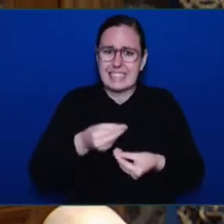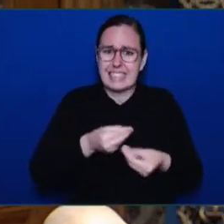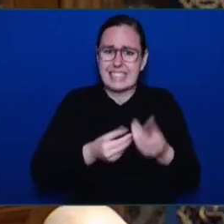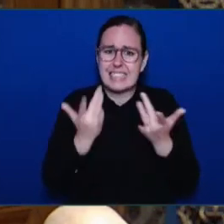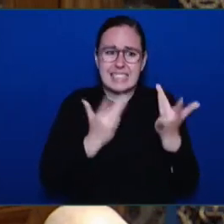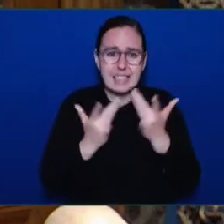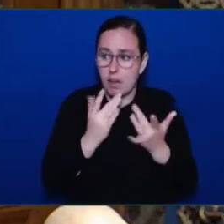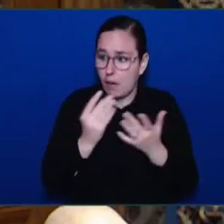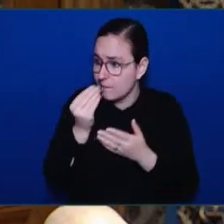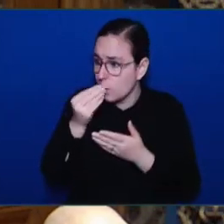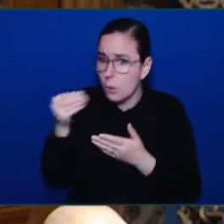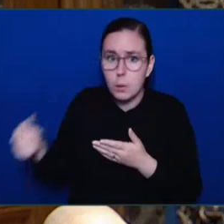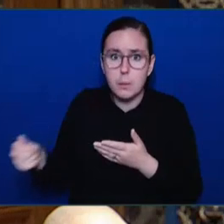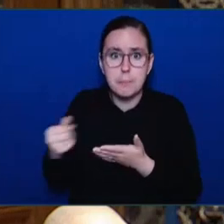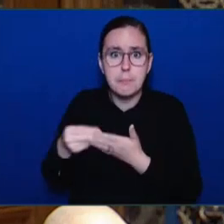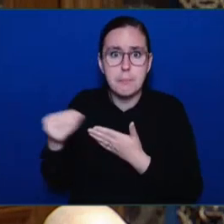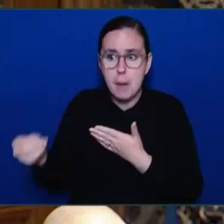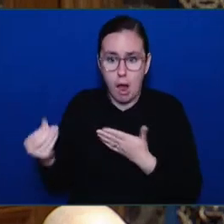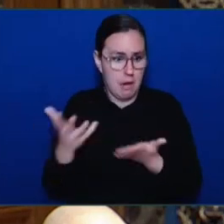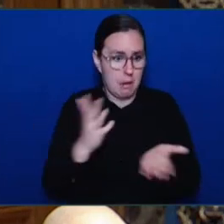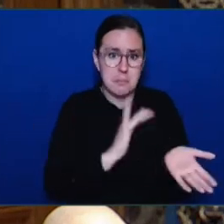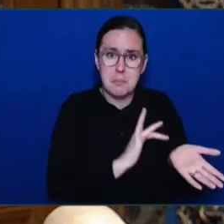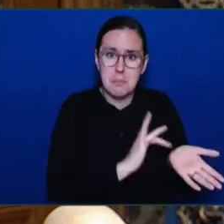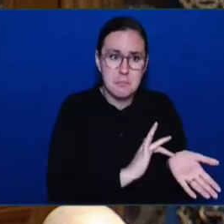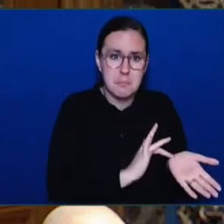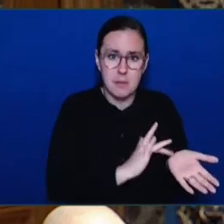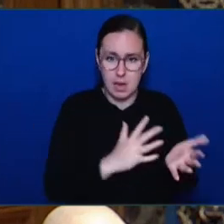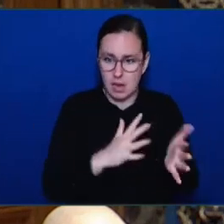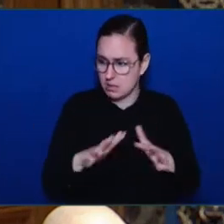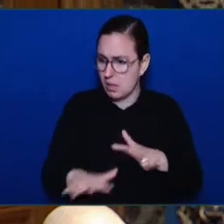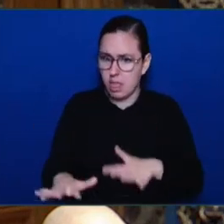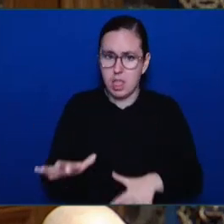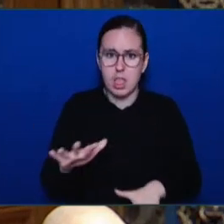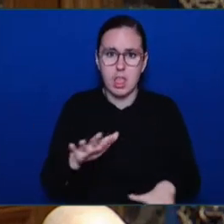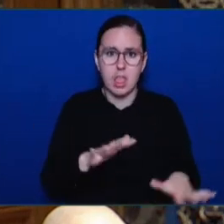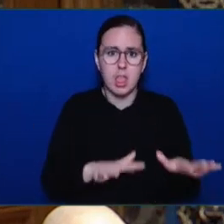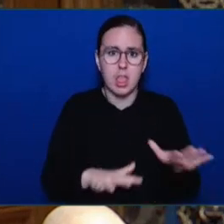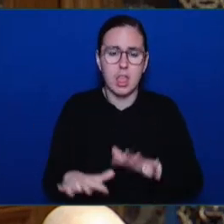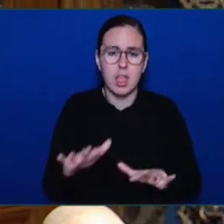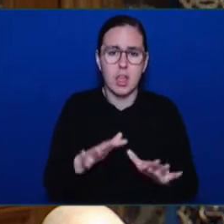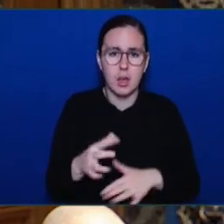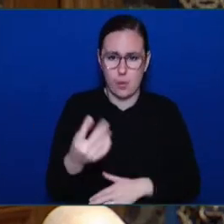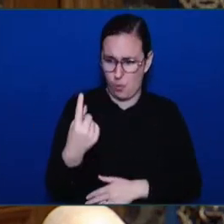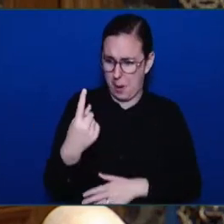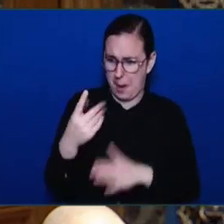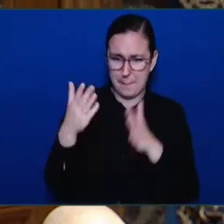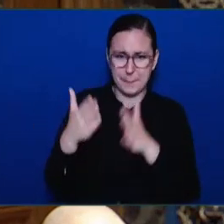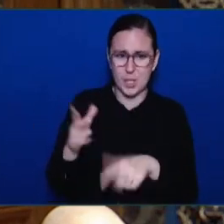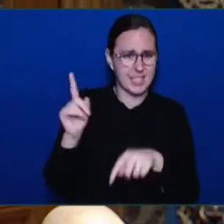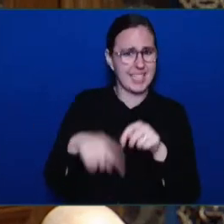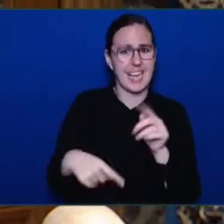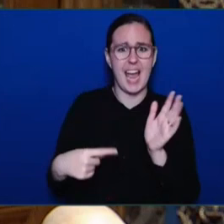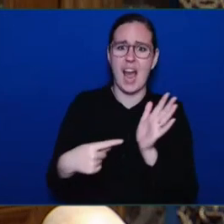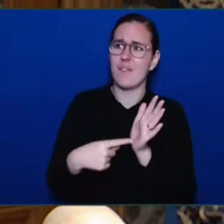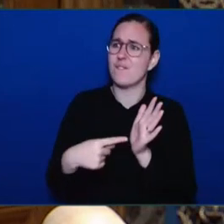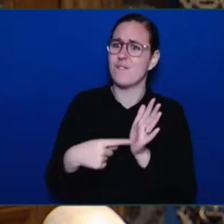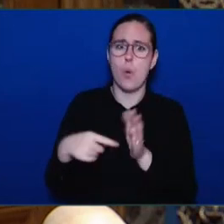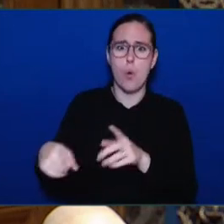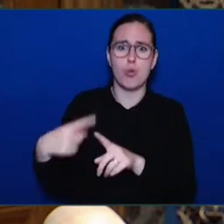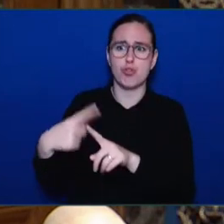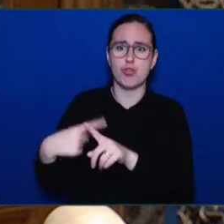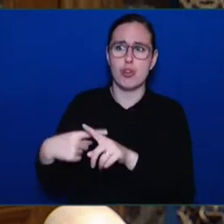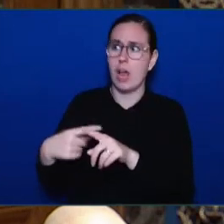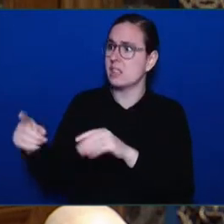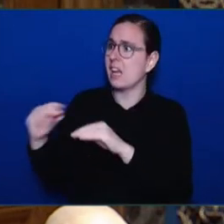through no fault of her own, she was unable to afford the increased market rental rates and could not access timely support through BC Housing.